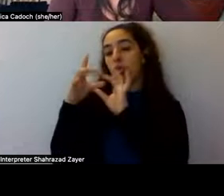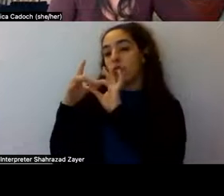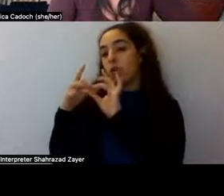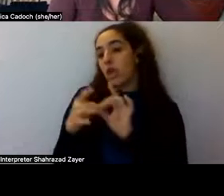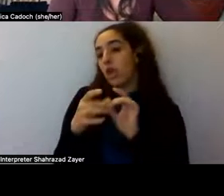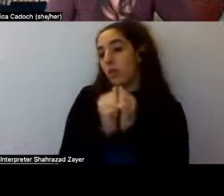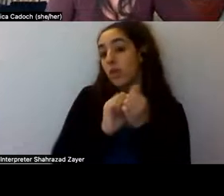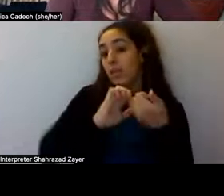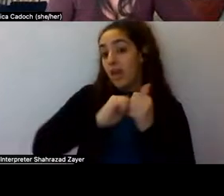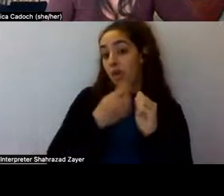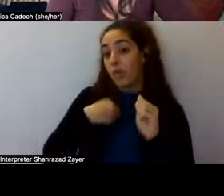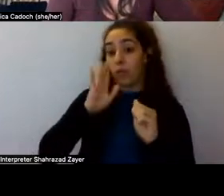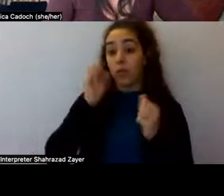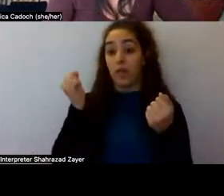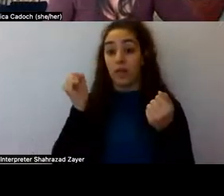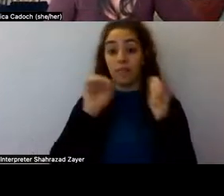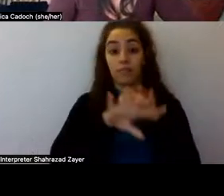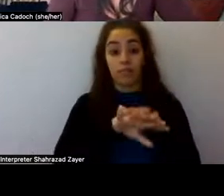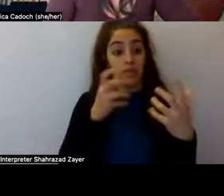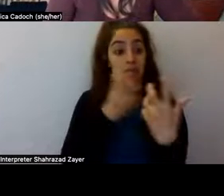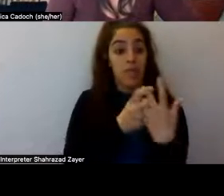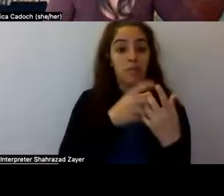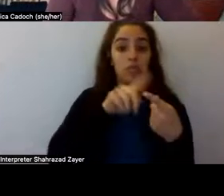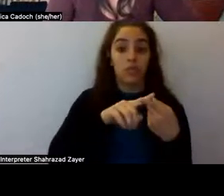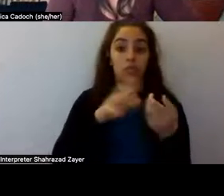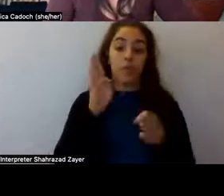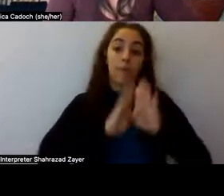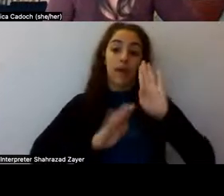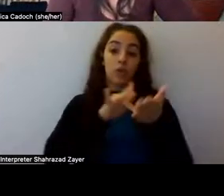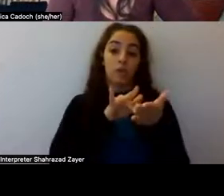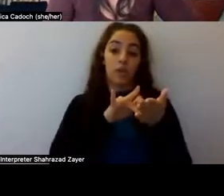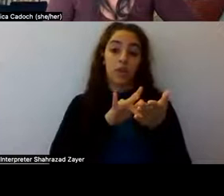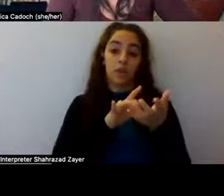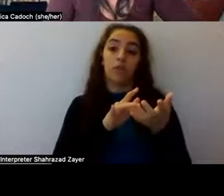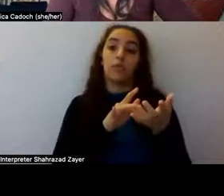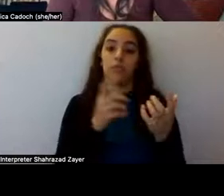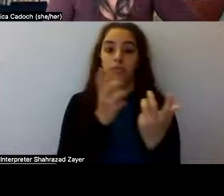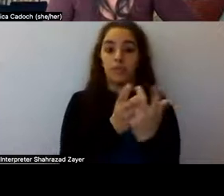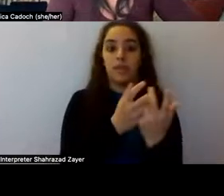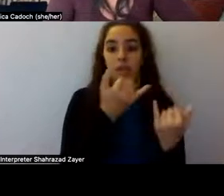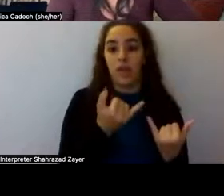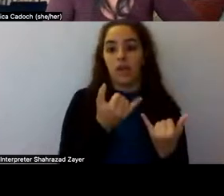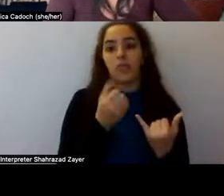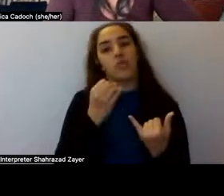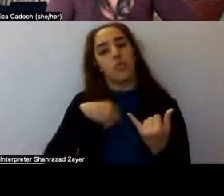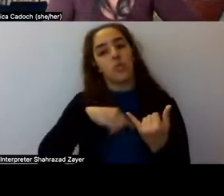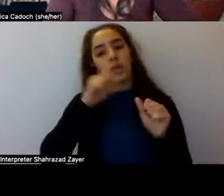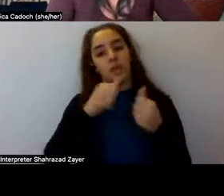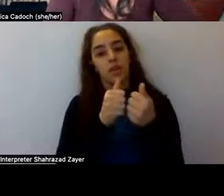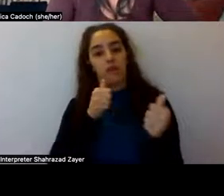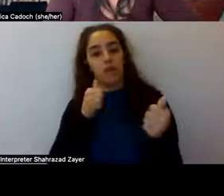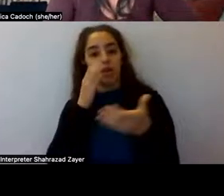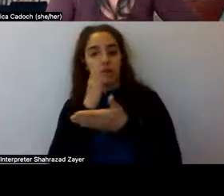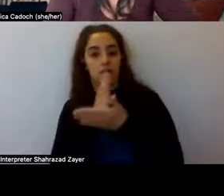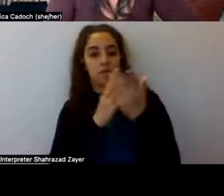of them. Um, um, this is how we can, um, at least try to stay away from some type of appropriation of, uh,